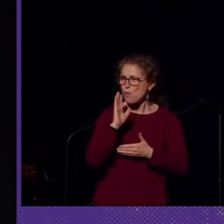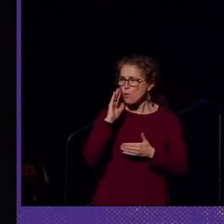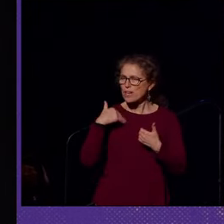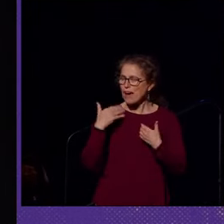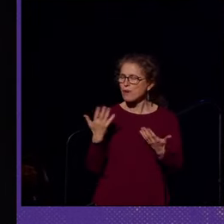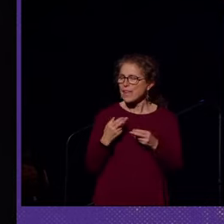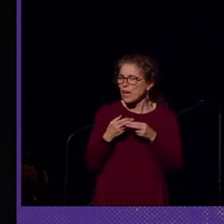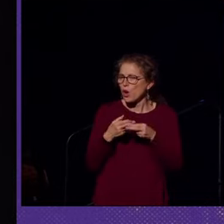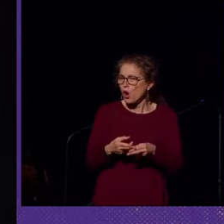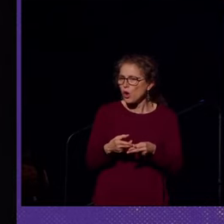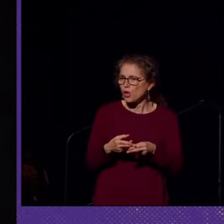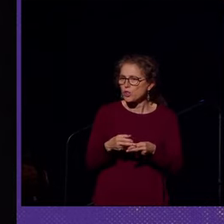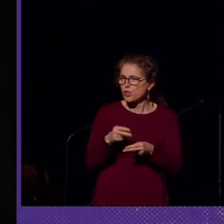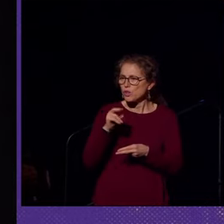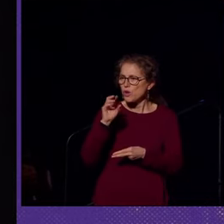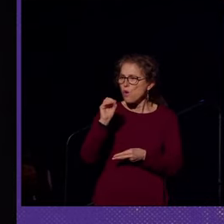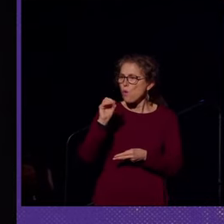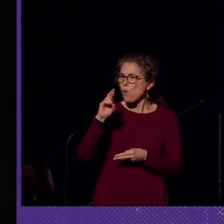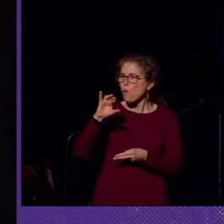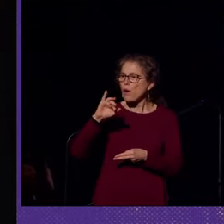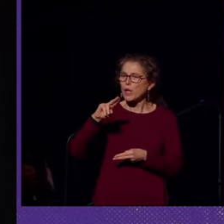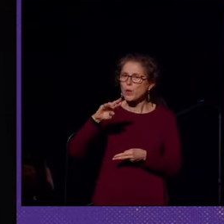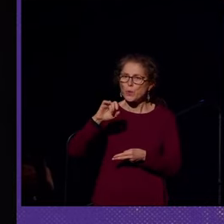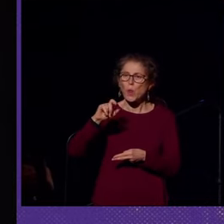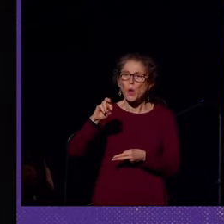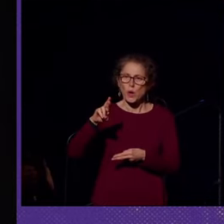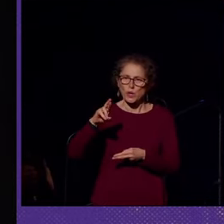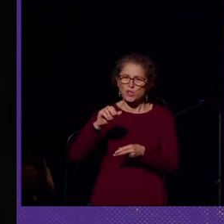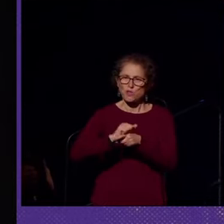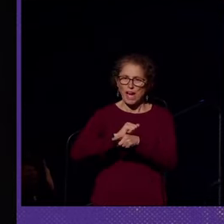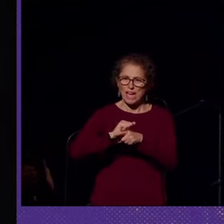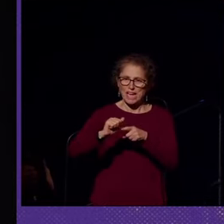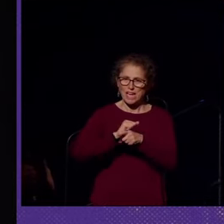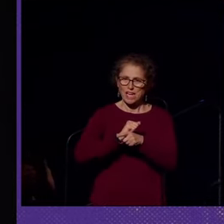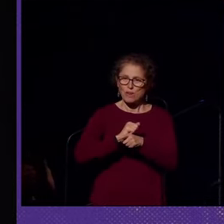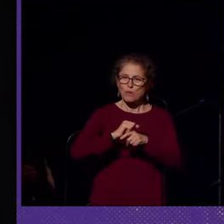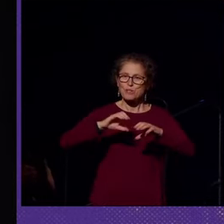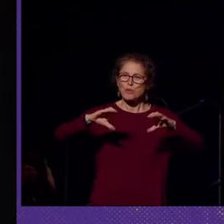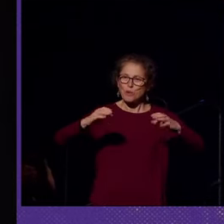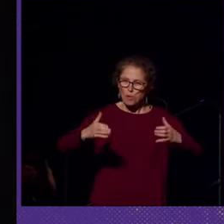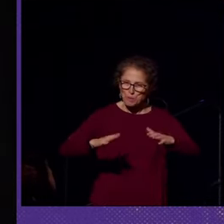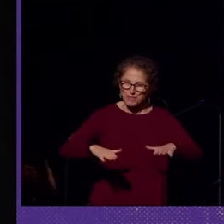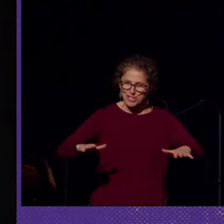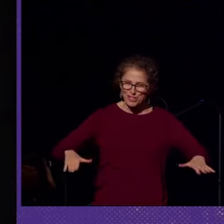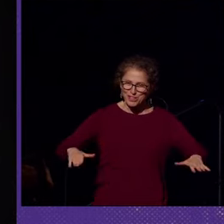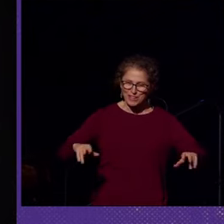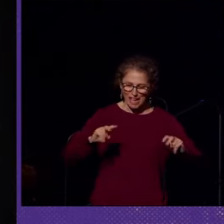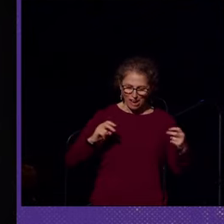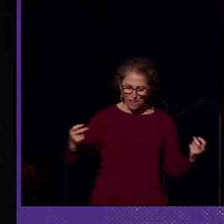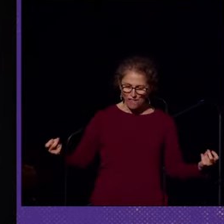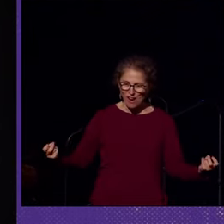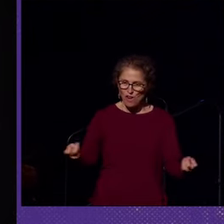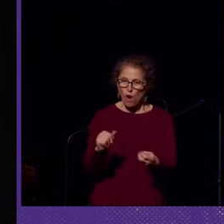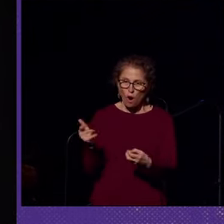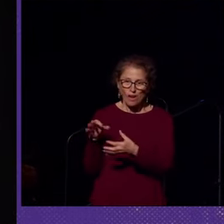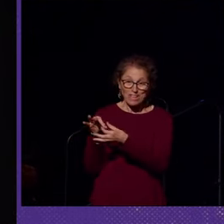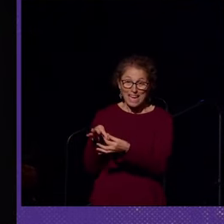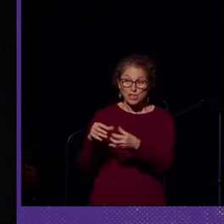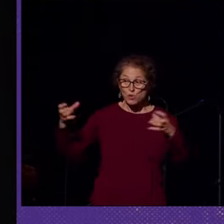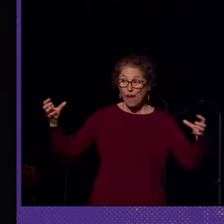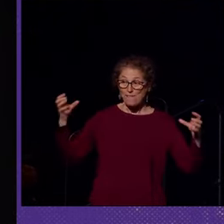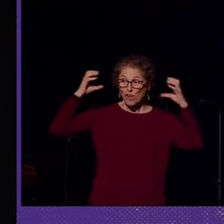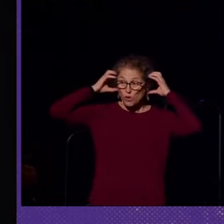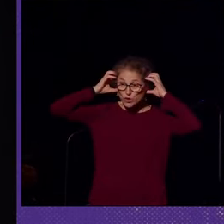what they called auricular training, which was essentially a group of children around a room all connected to head phone